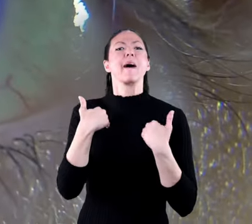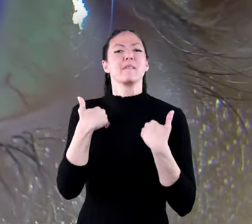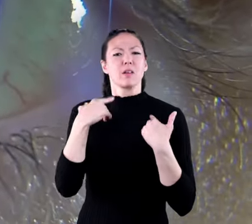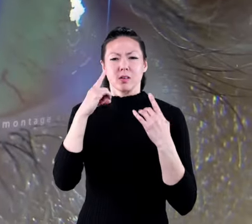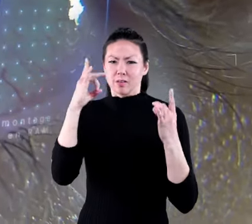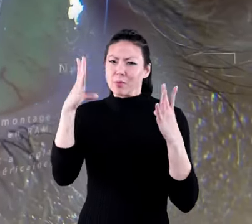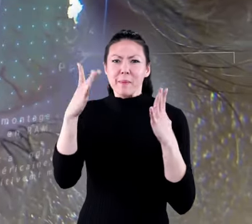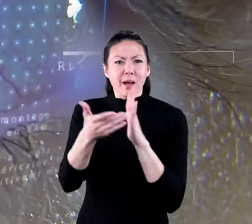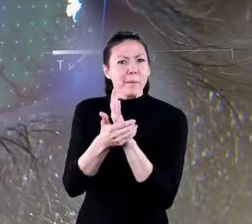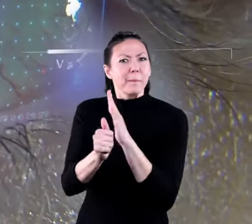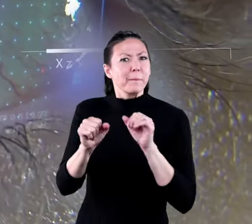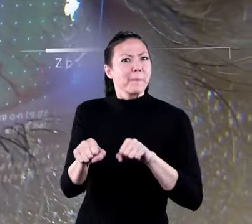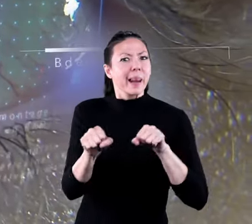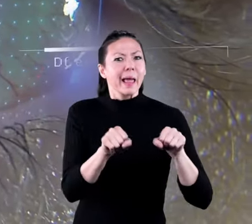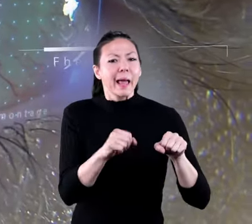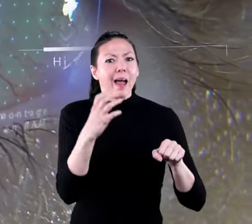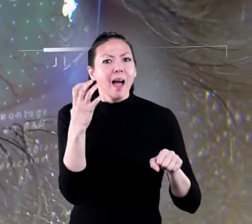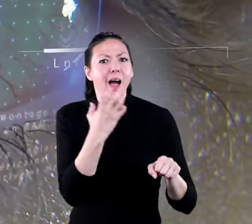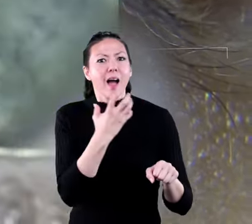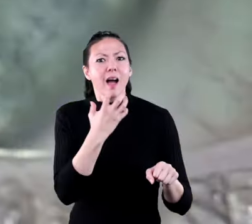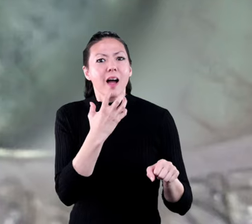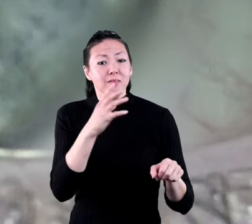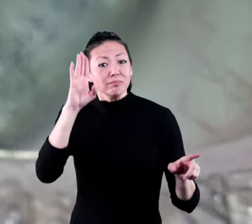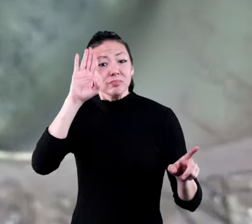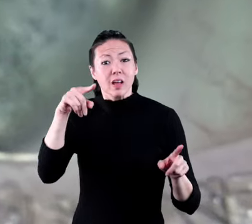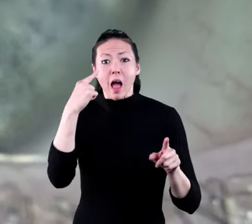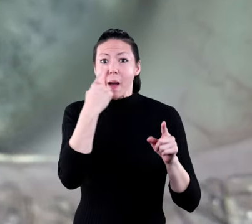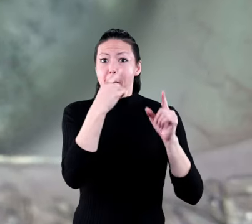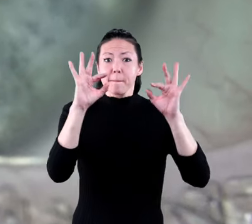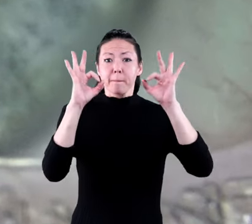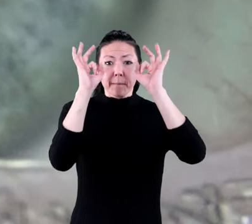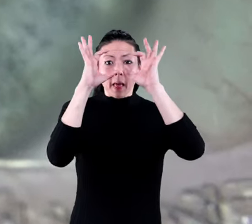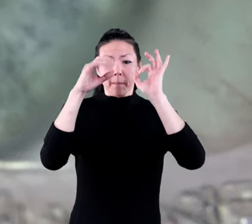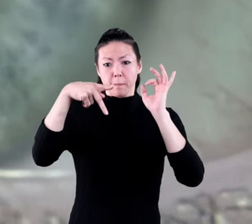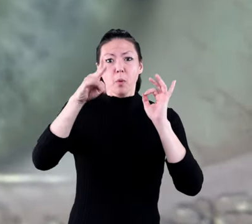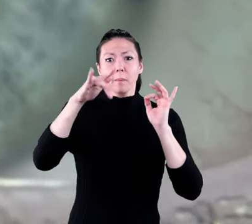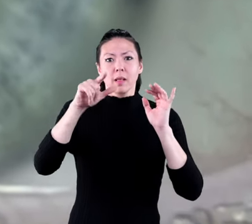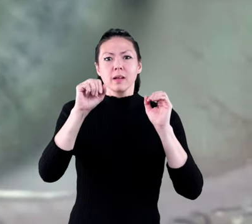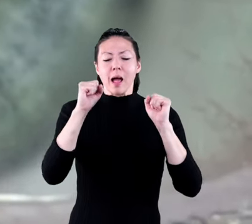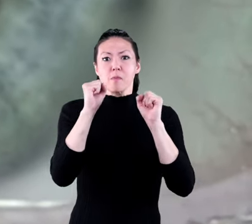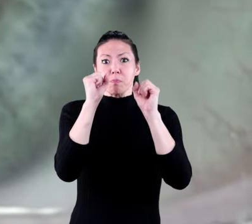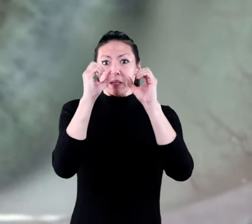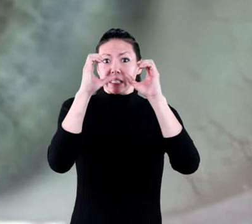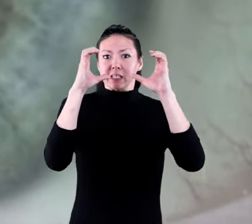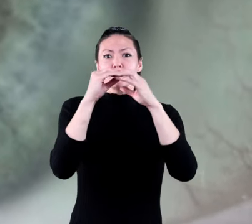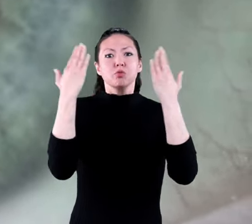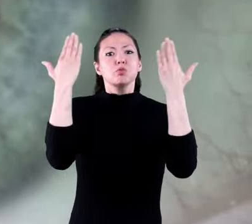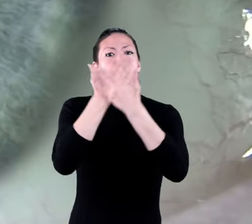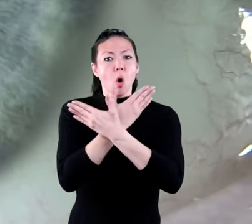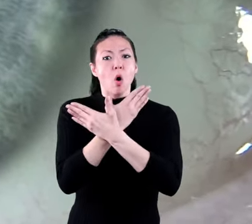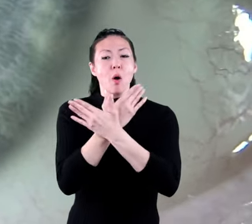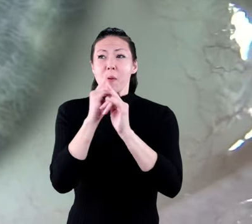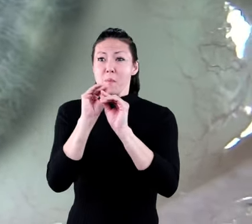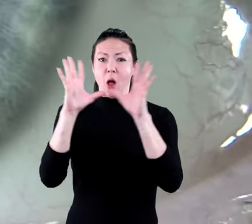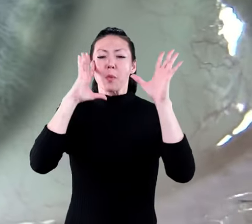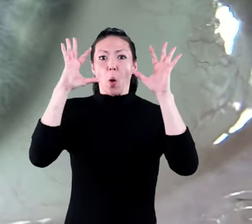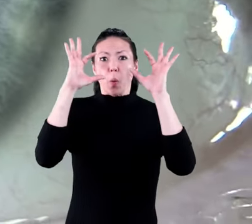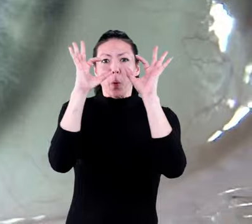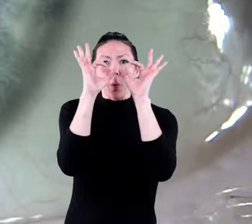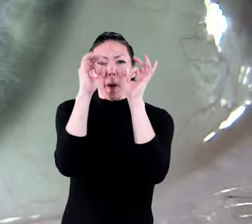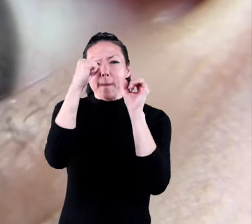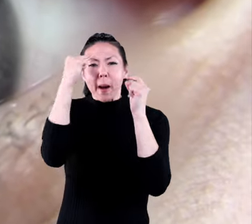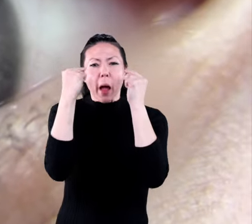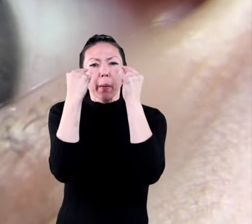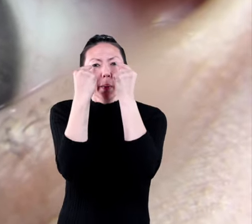eyes have some incredible abilities did you know that our pupils grow bigger in the dark and smaller when it's bright